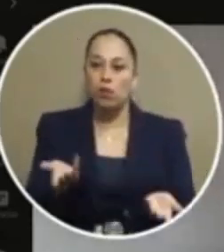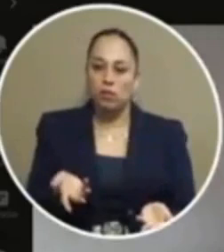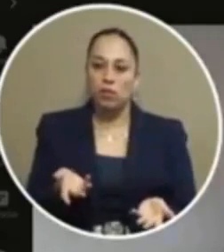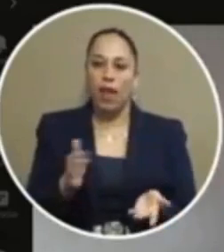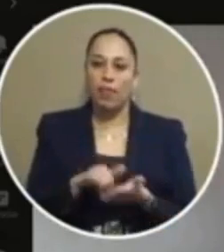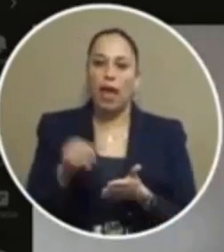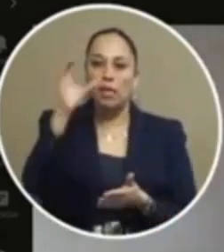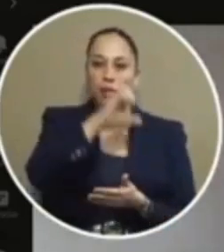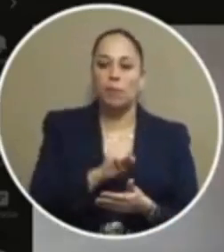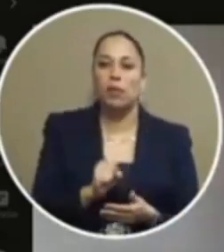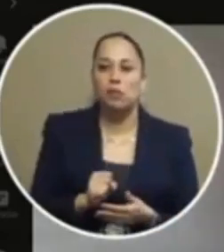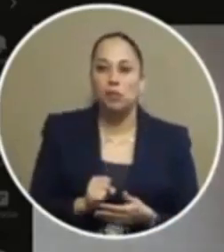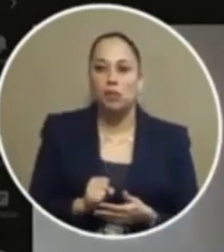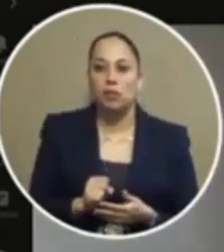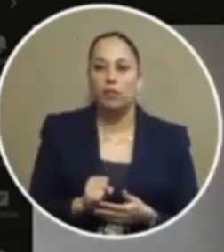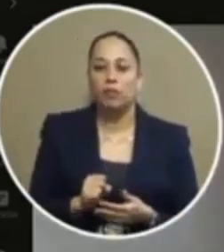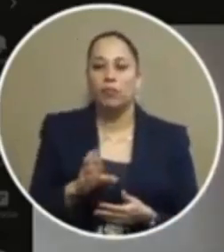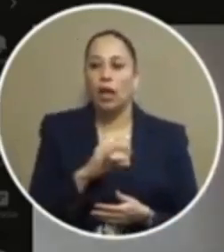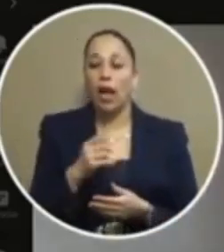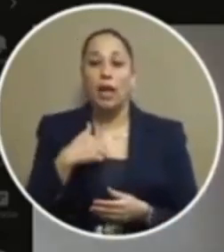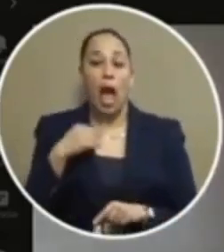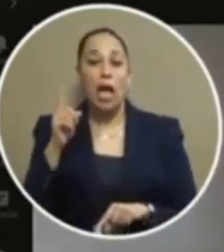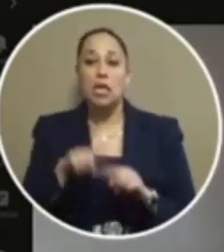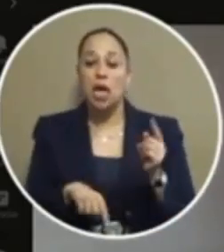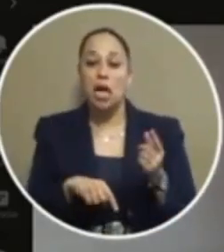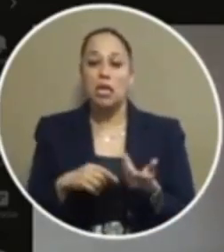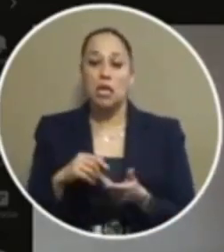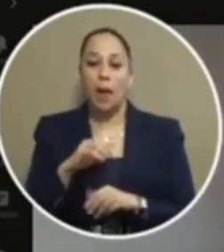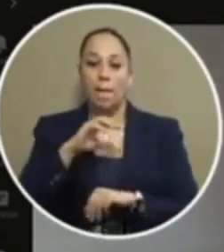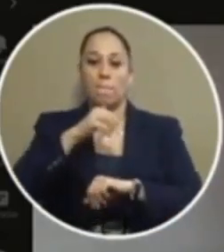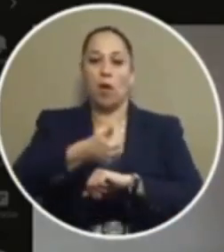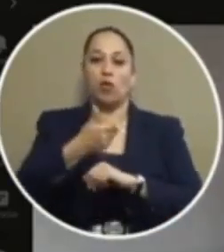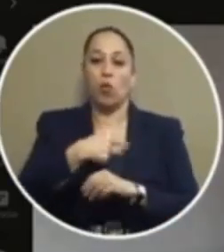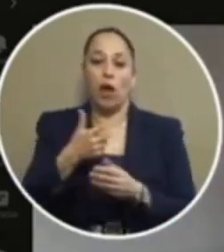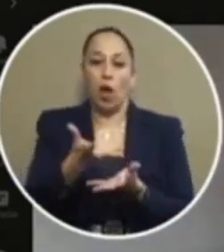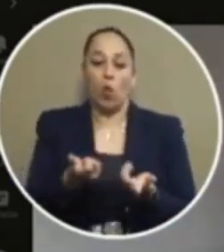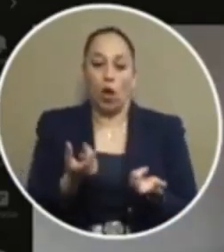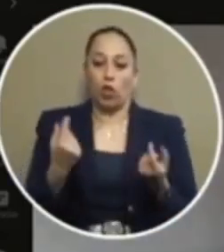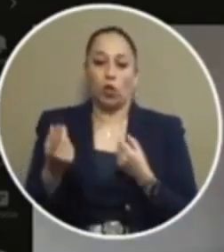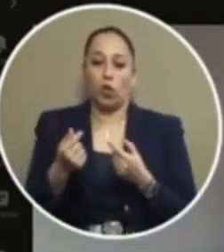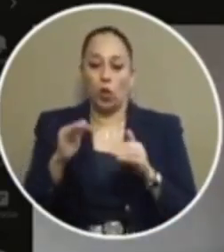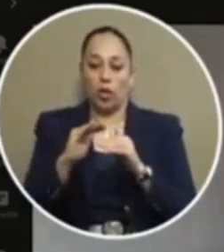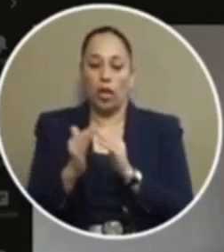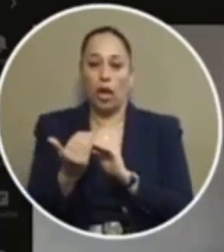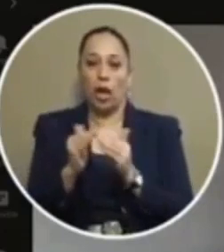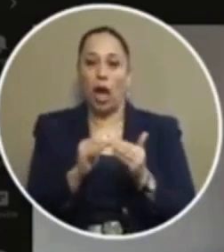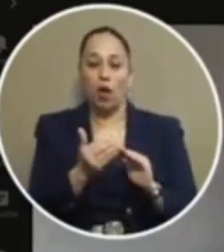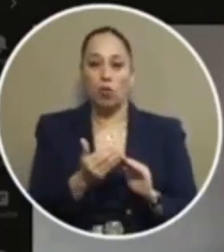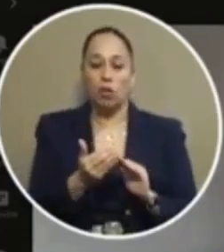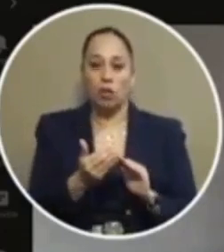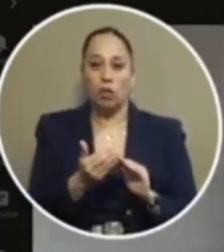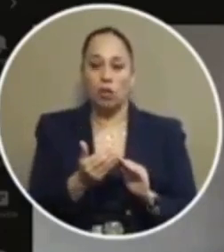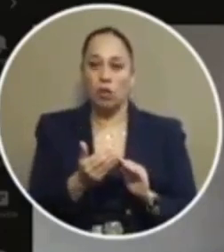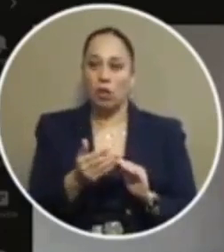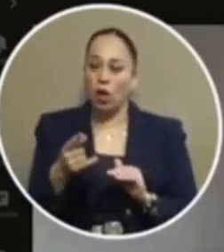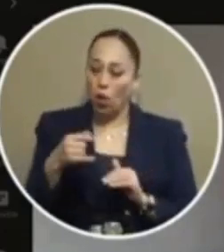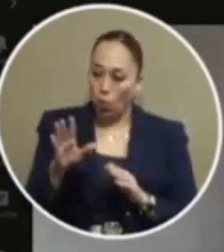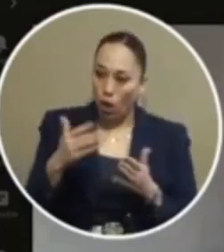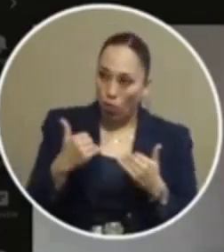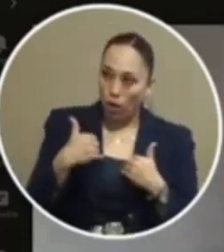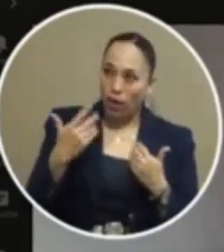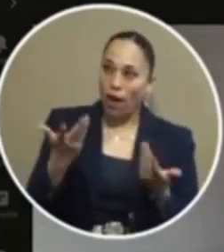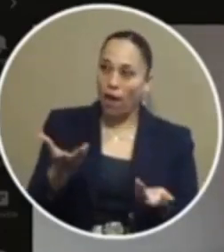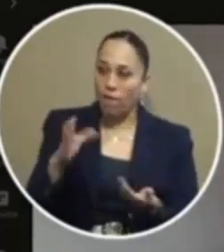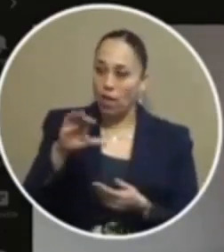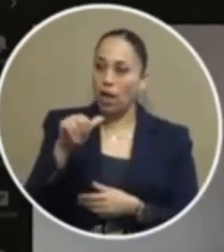that's what's missing in this and i can't impose what i want to do on the county we already have a case